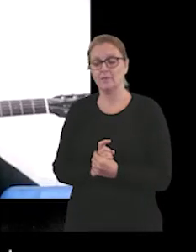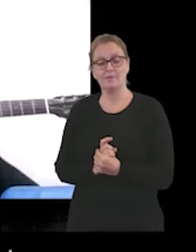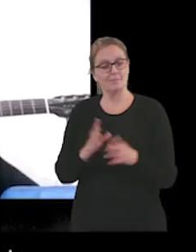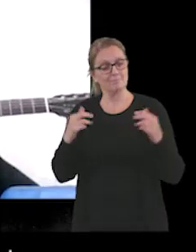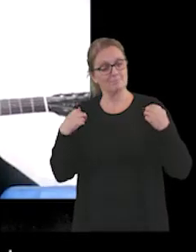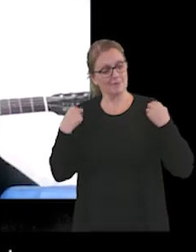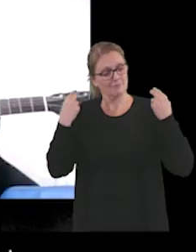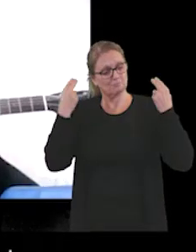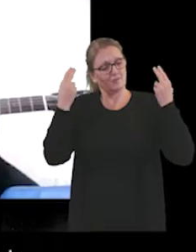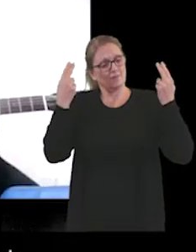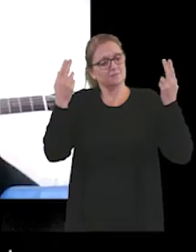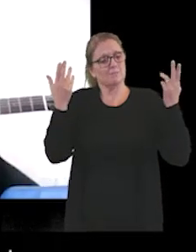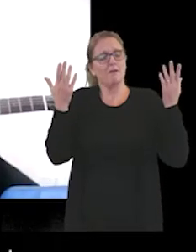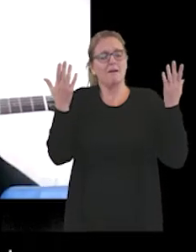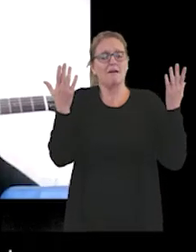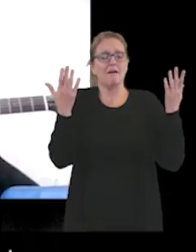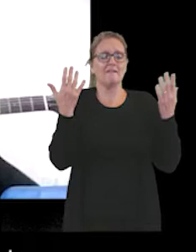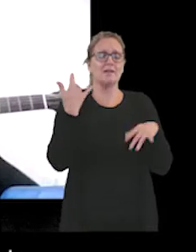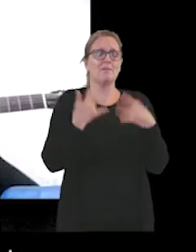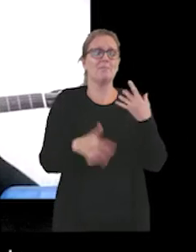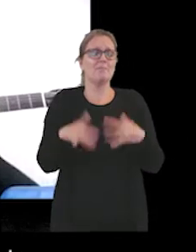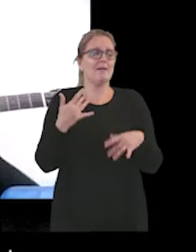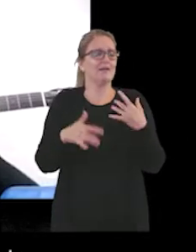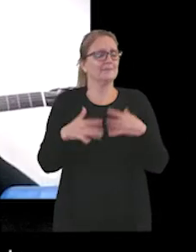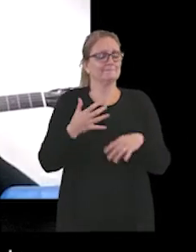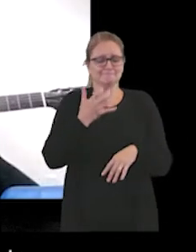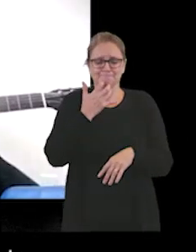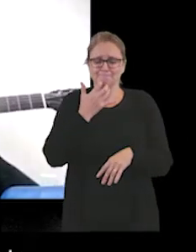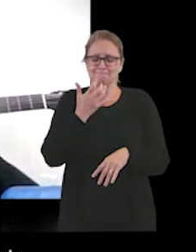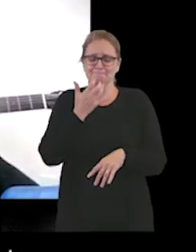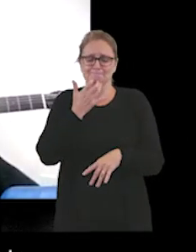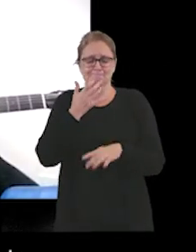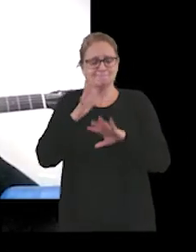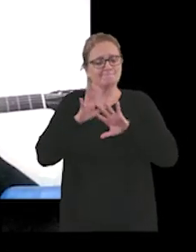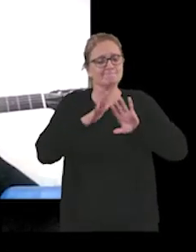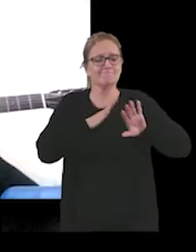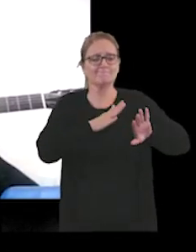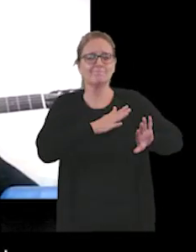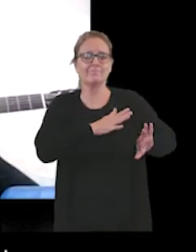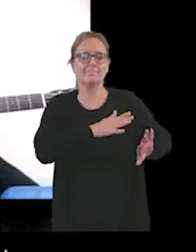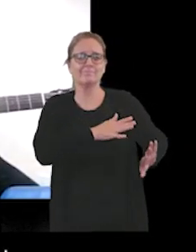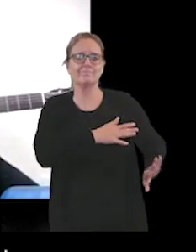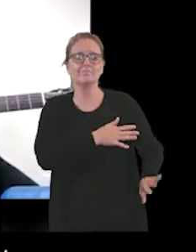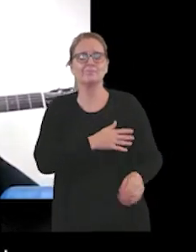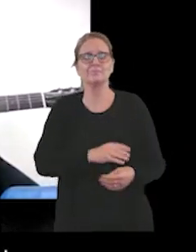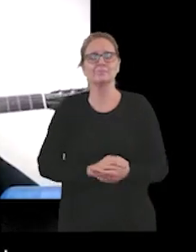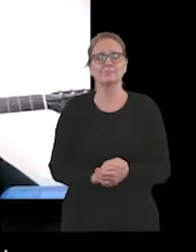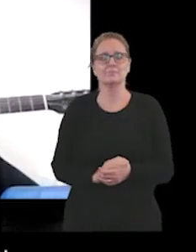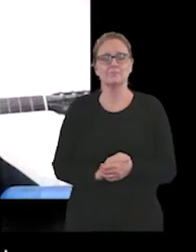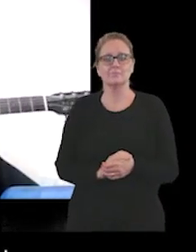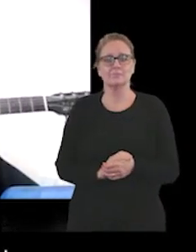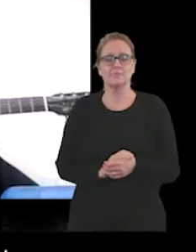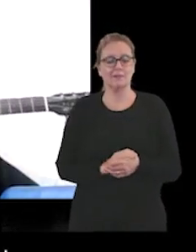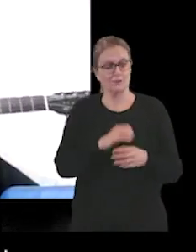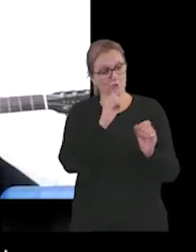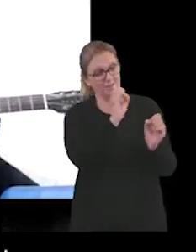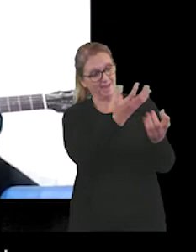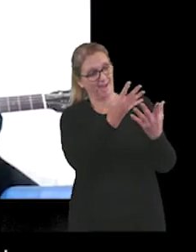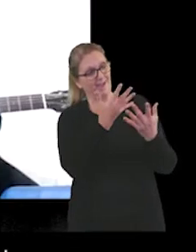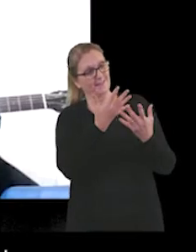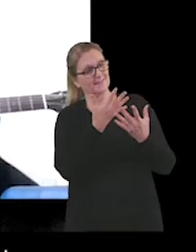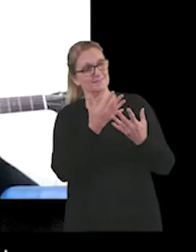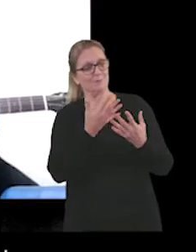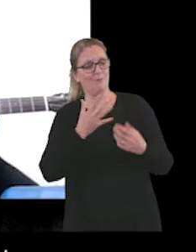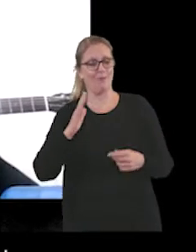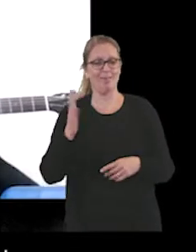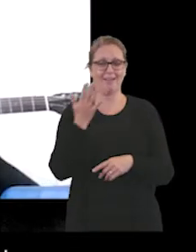rise above the pain that I am going through, Your light is all I need